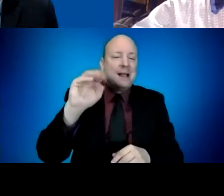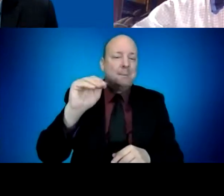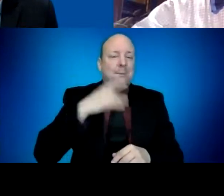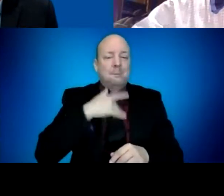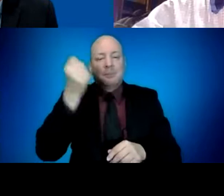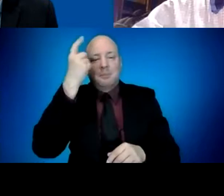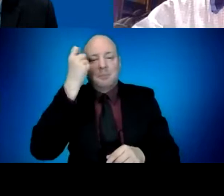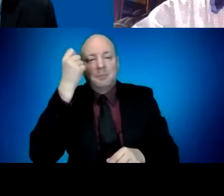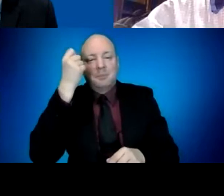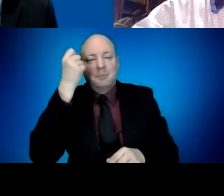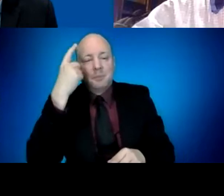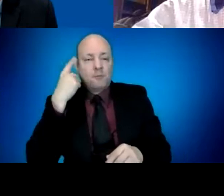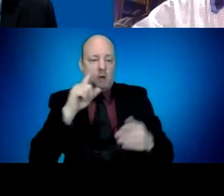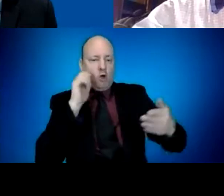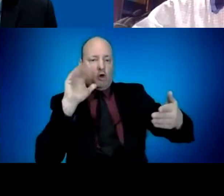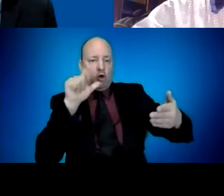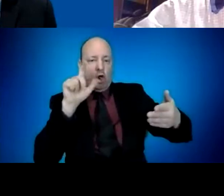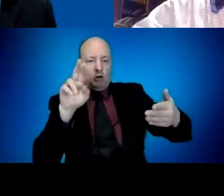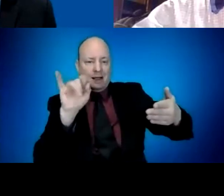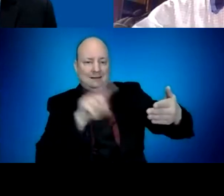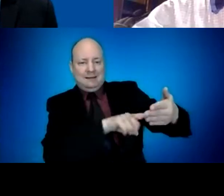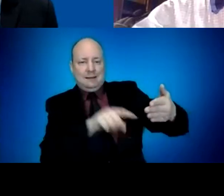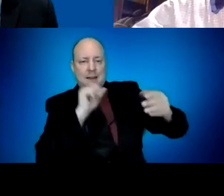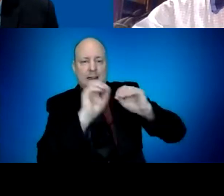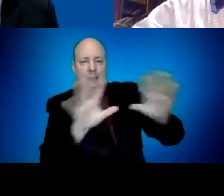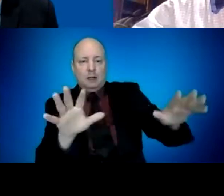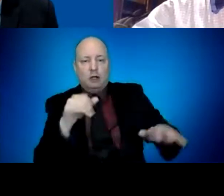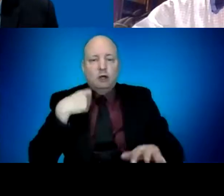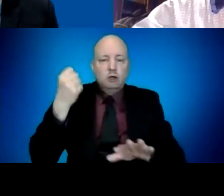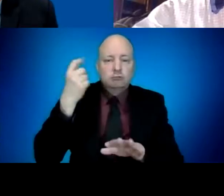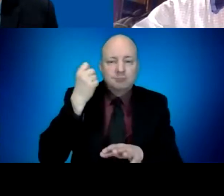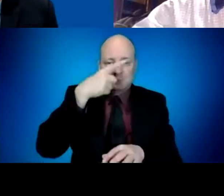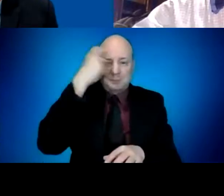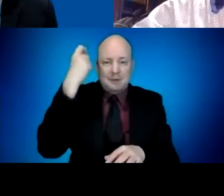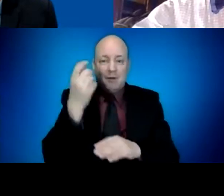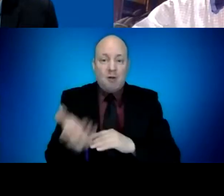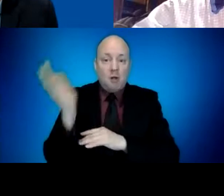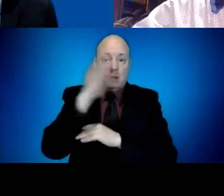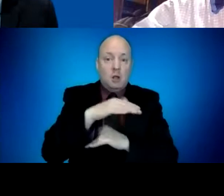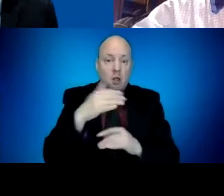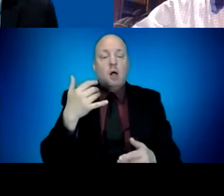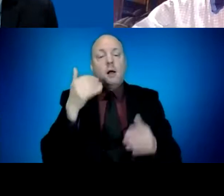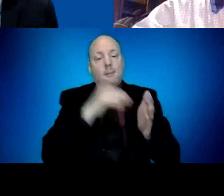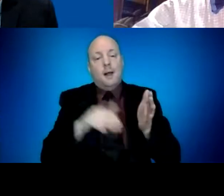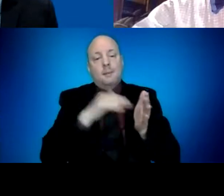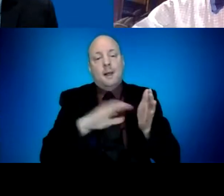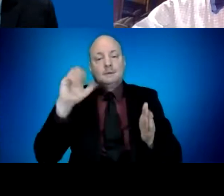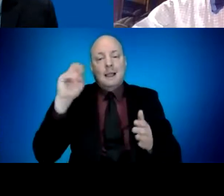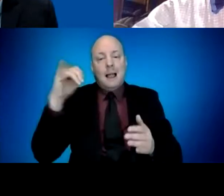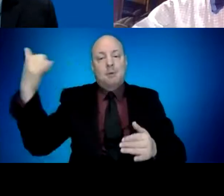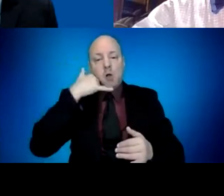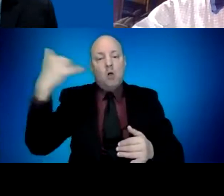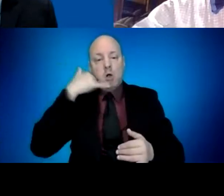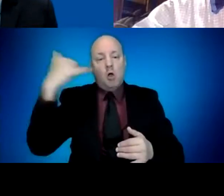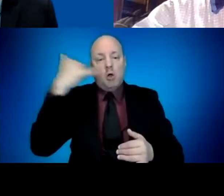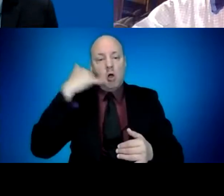often my phone rings in a day and how seldom it's an actual phone call for me versus a versus a scam call. So you're right, it does happen. It's just